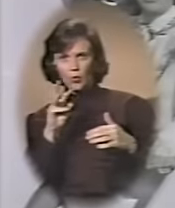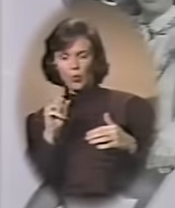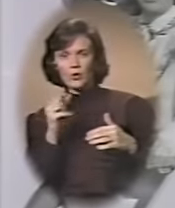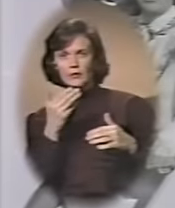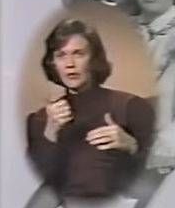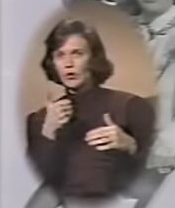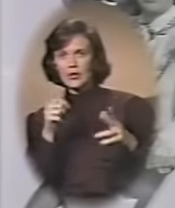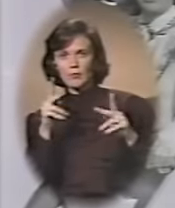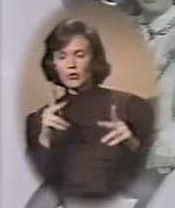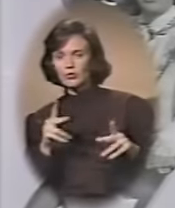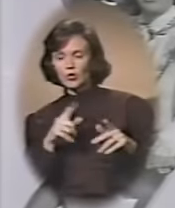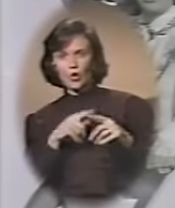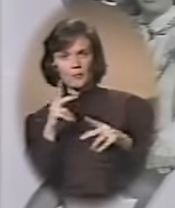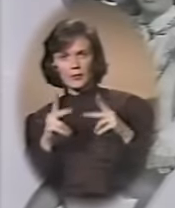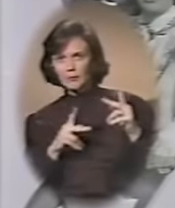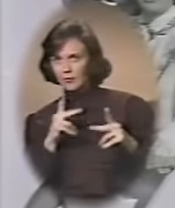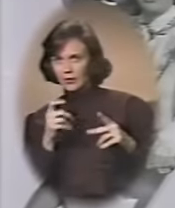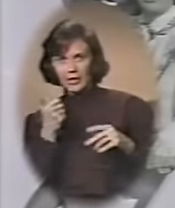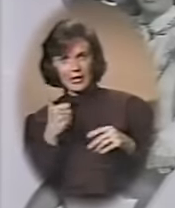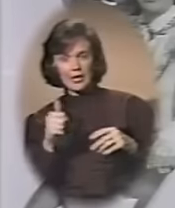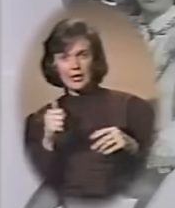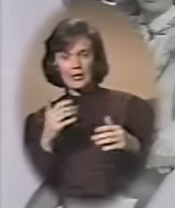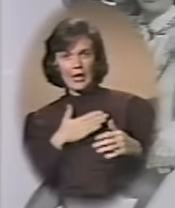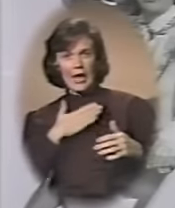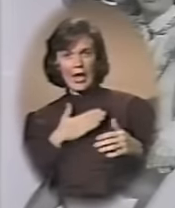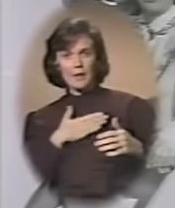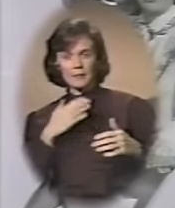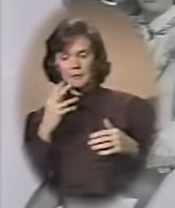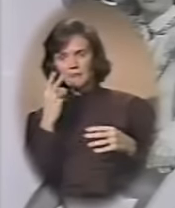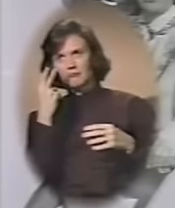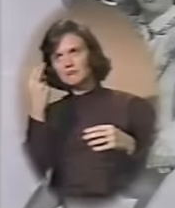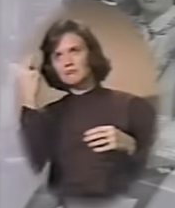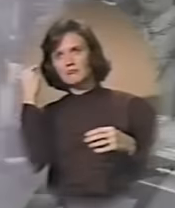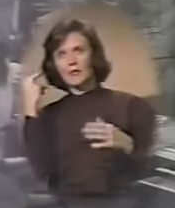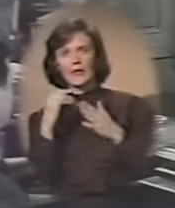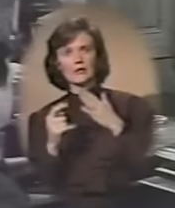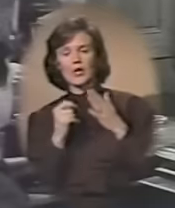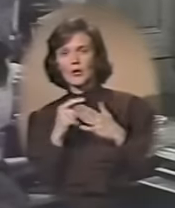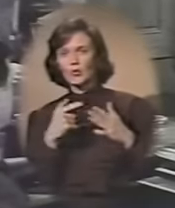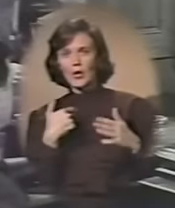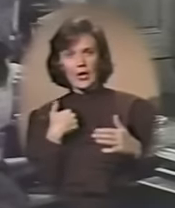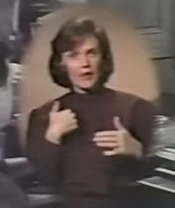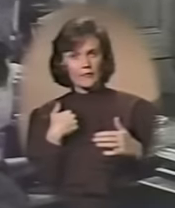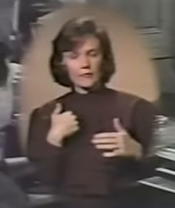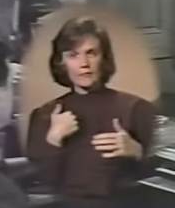any person or persons or are there any happy memories of that time that you have?